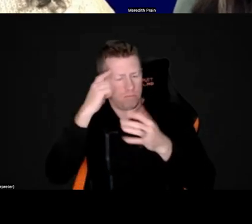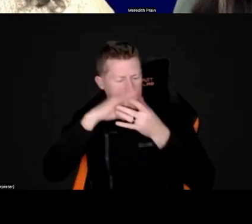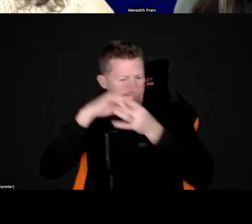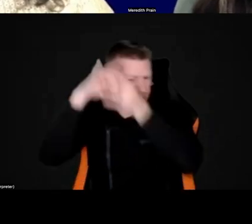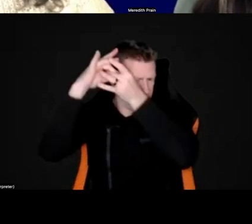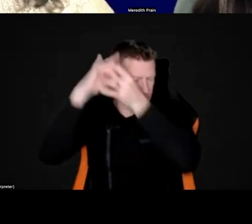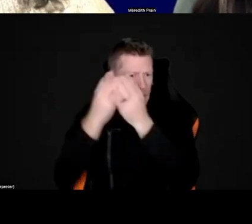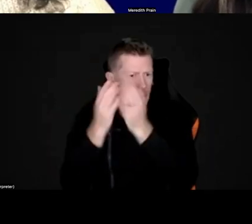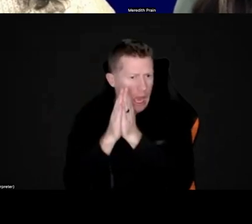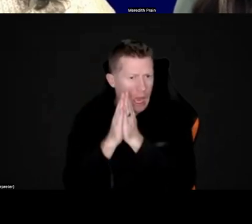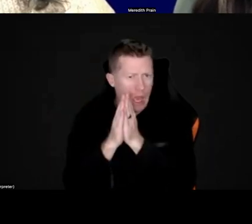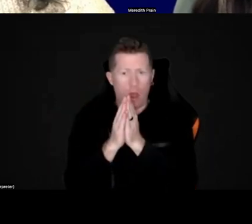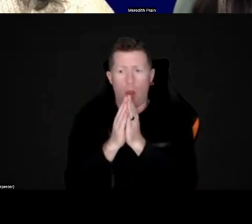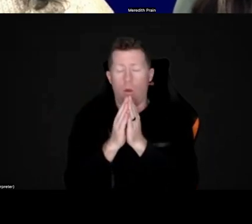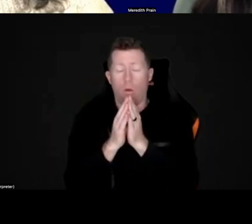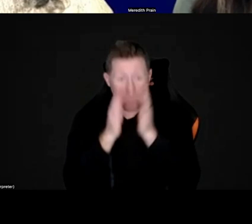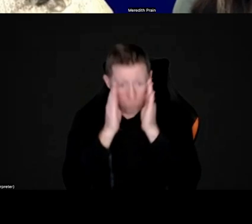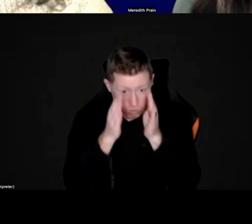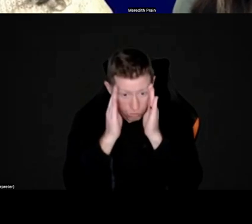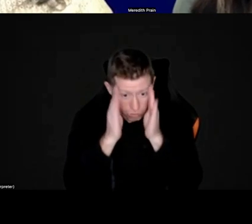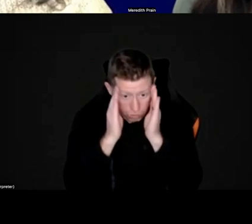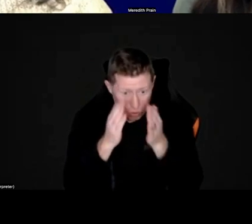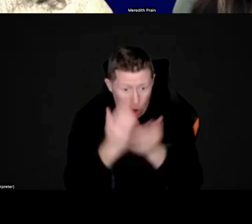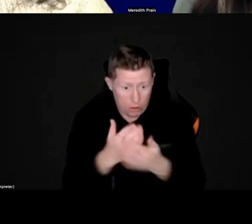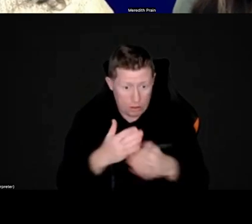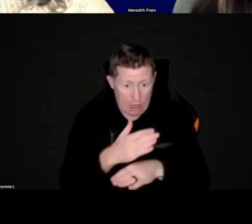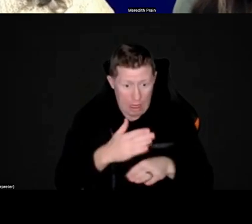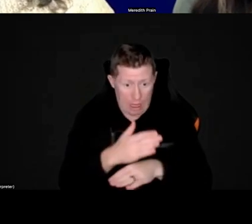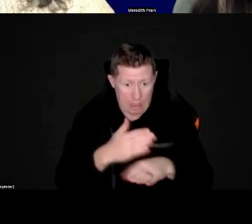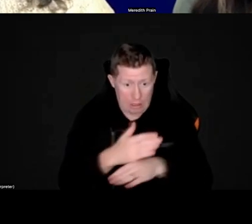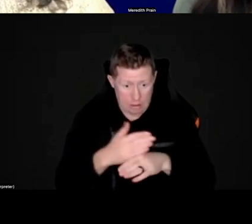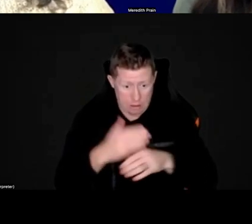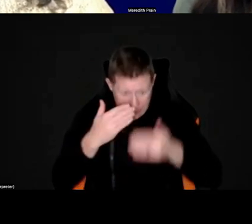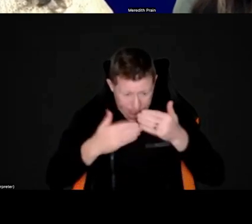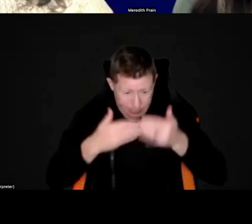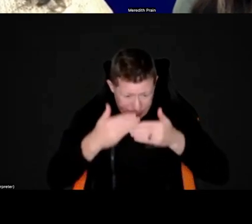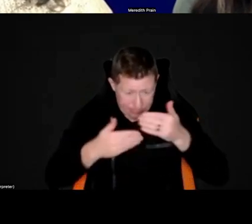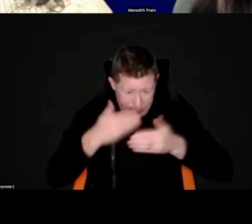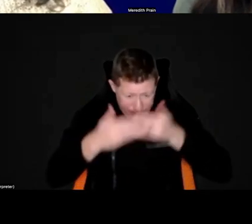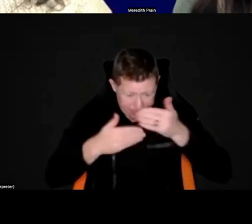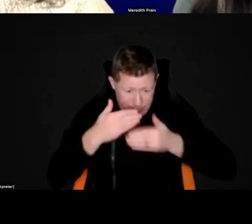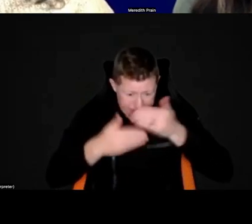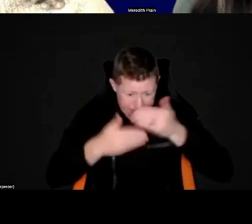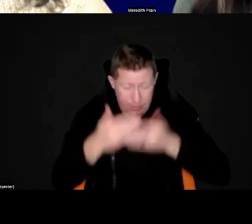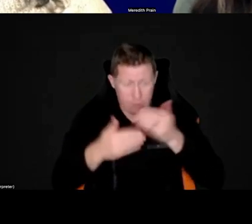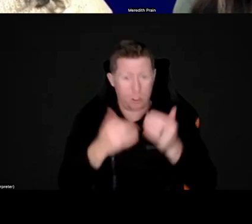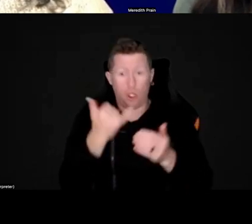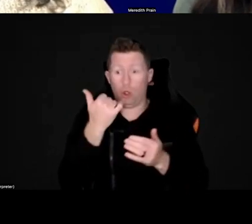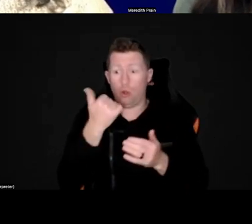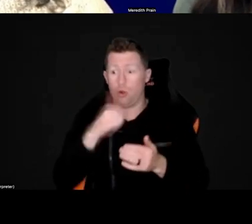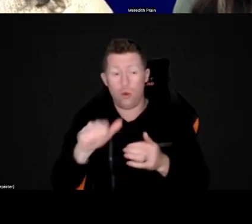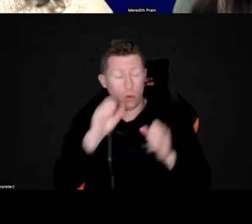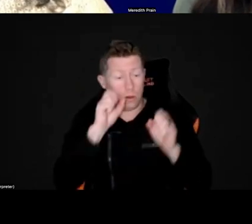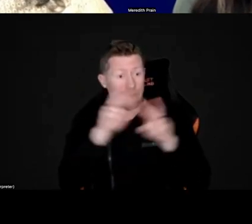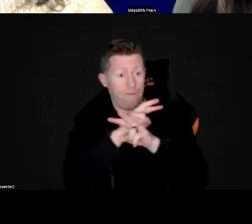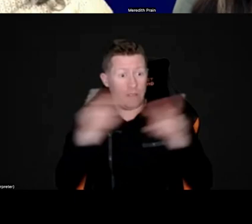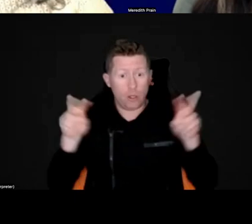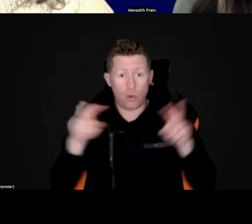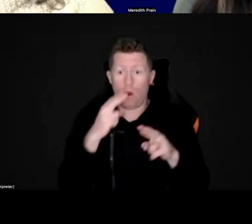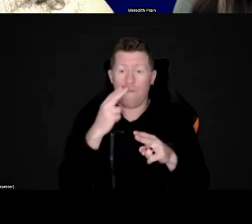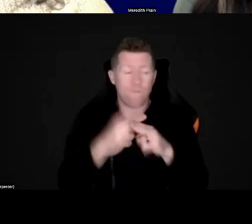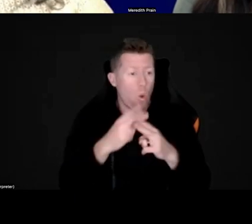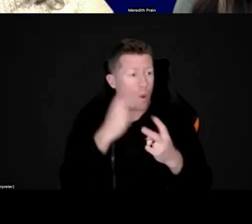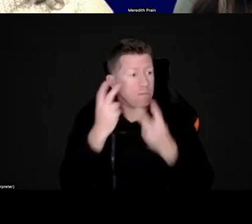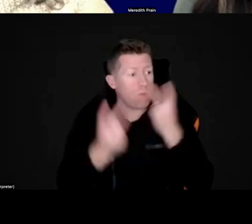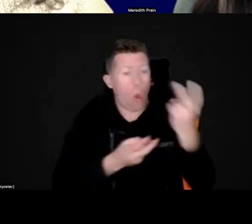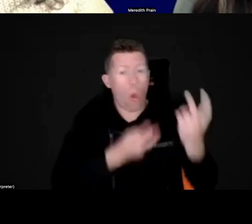visual attention to tasks, um, use vision for exploration. Um,